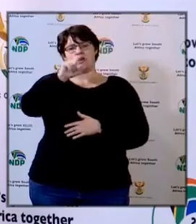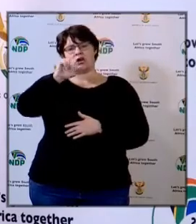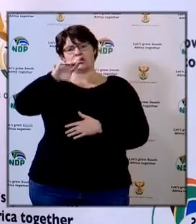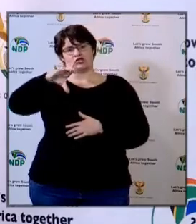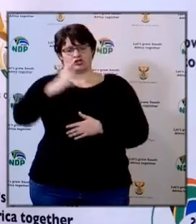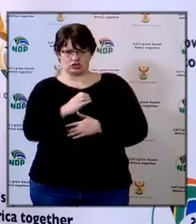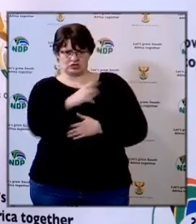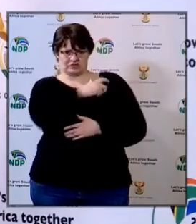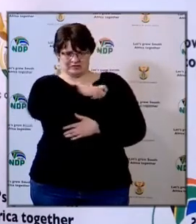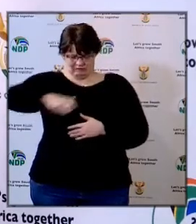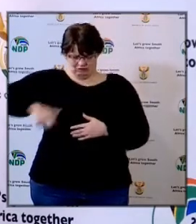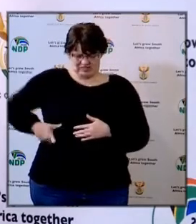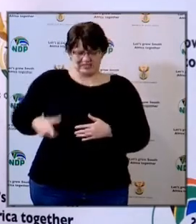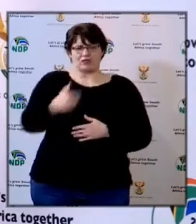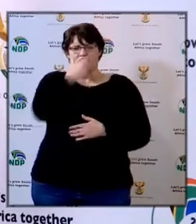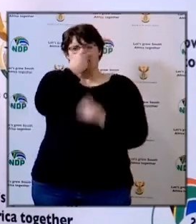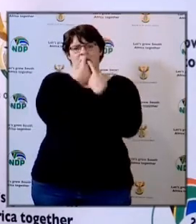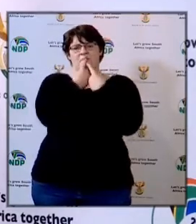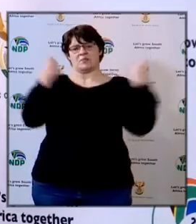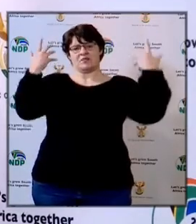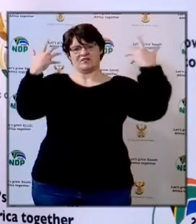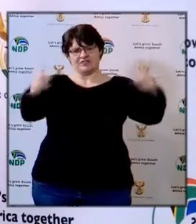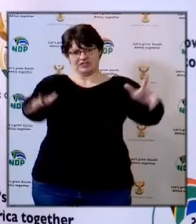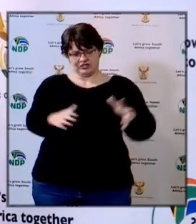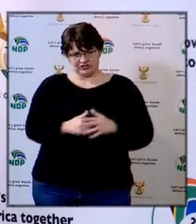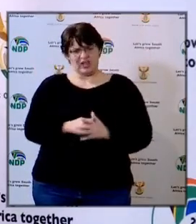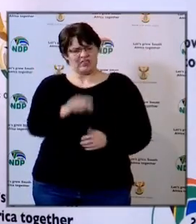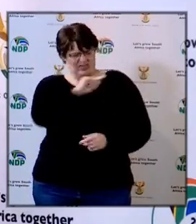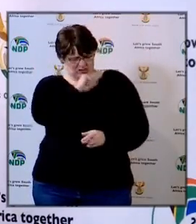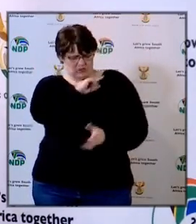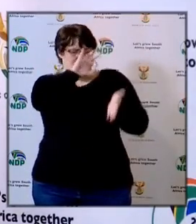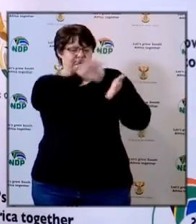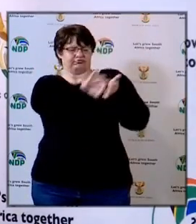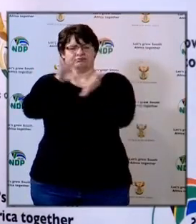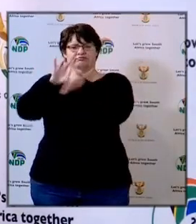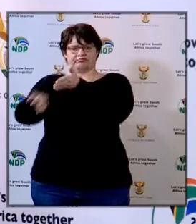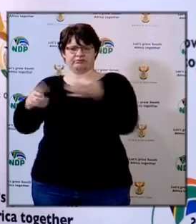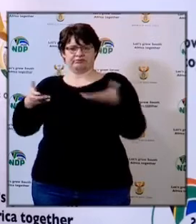our President, His Excellency, President Cyril Ramaphosa.